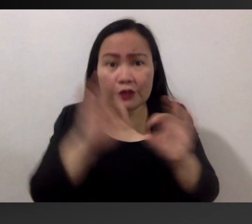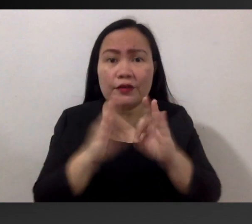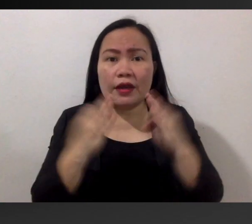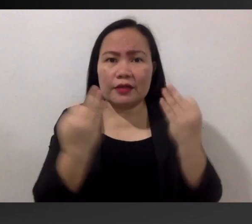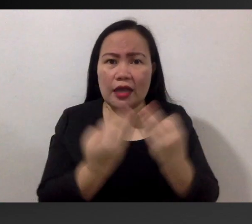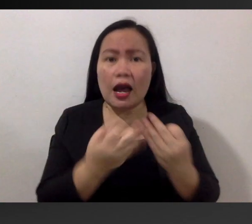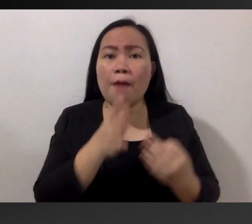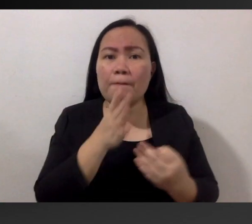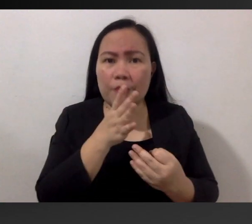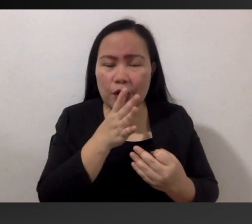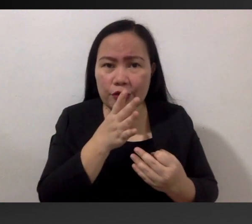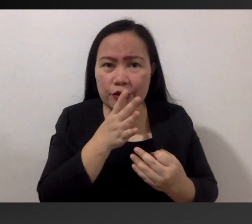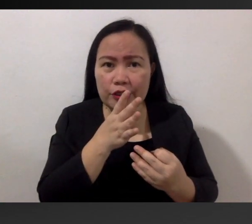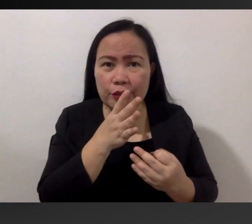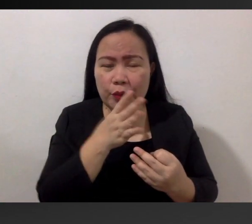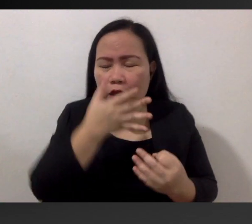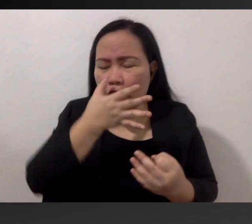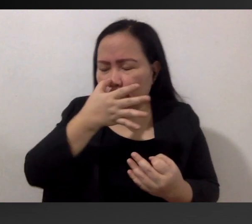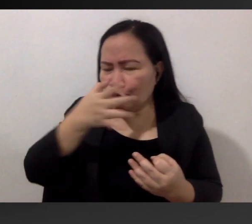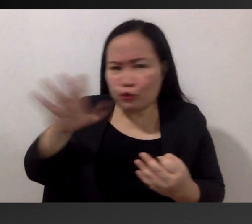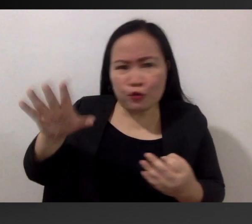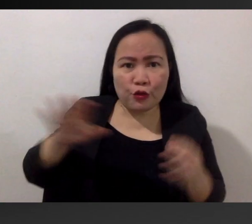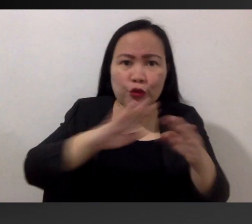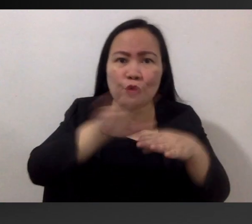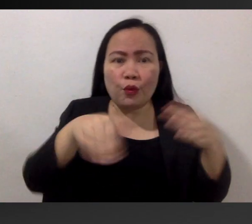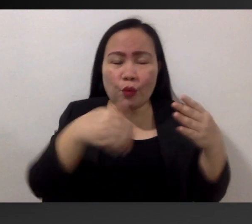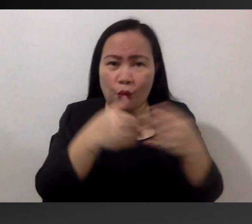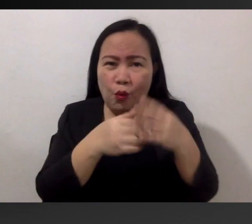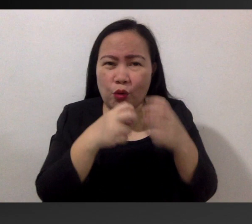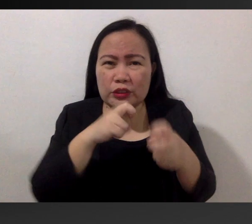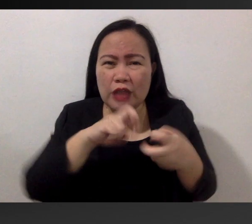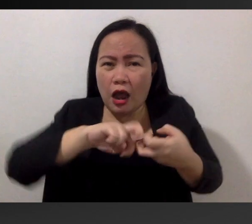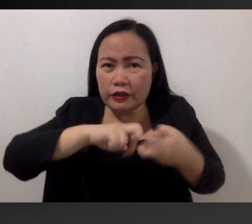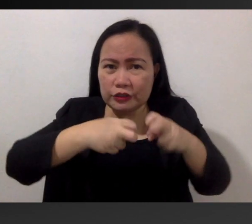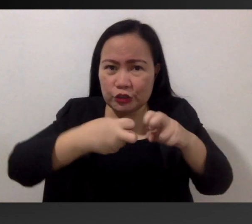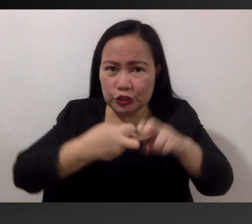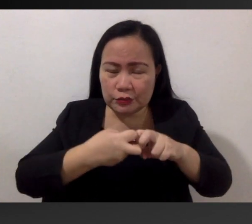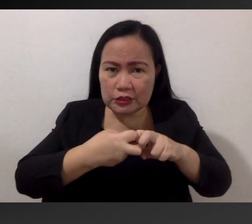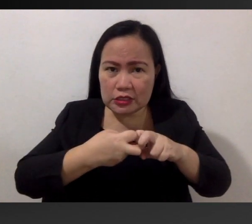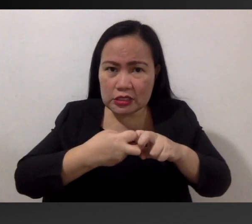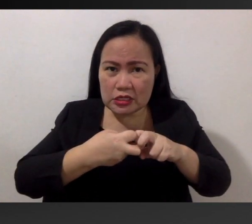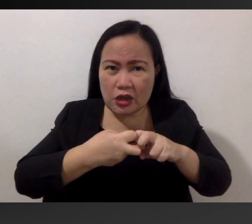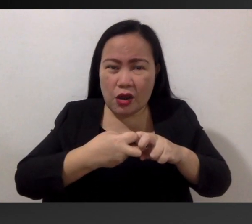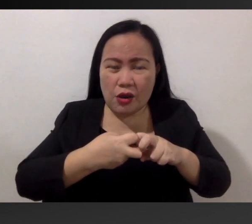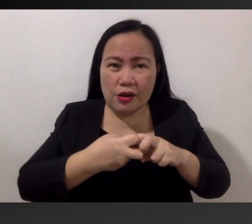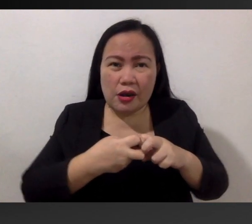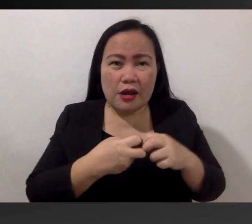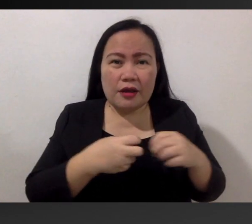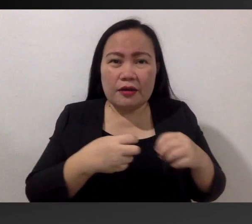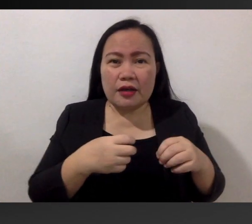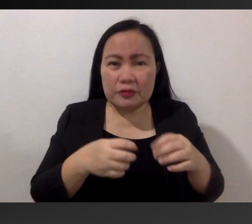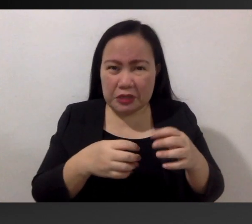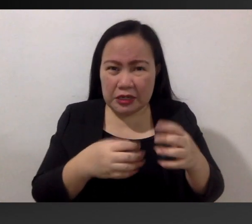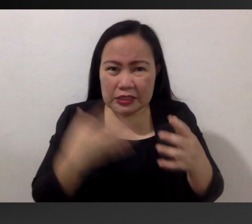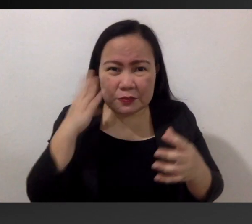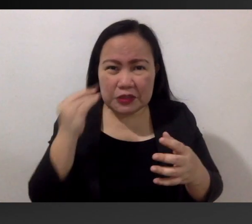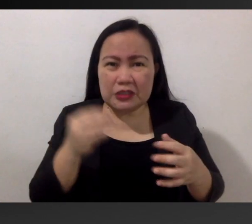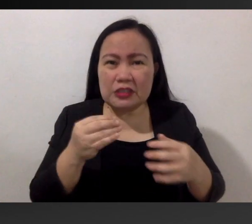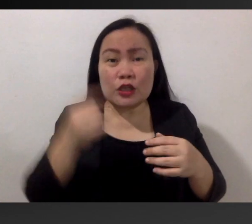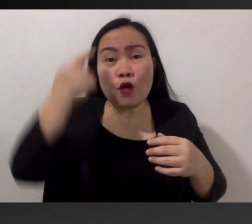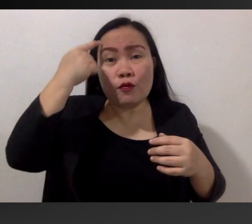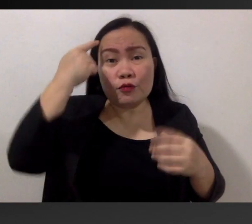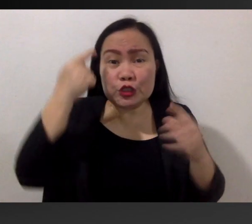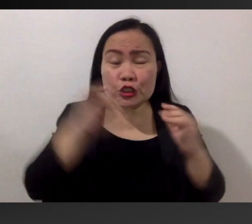family, a mother will ignore all the hardships she is going through for the sake of her family. for